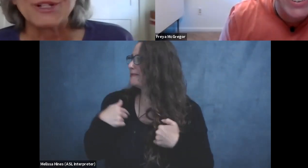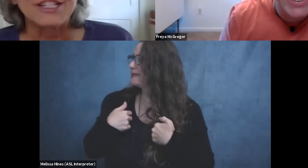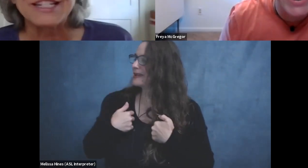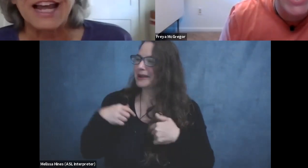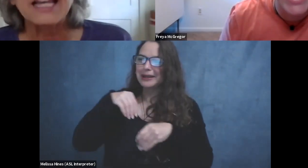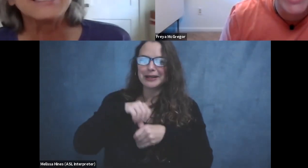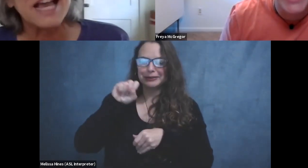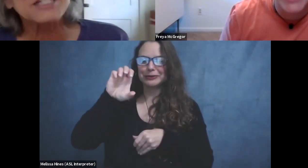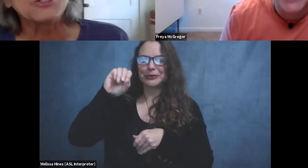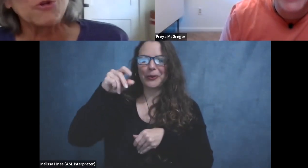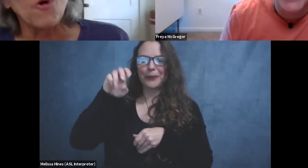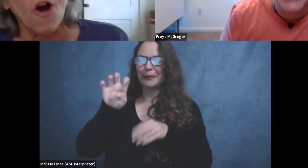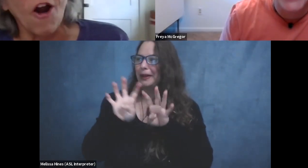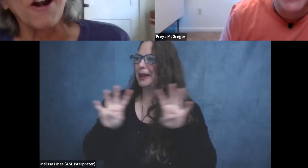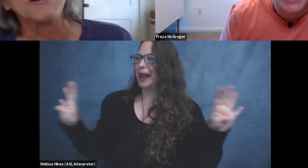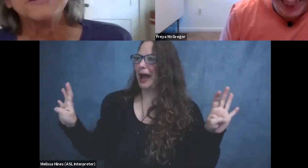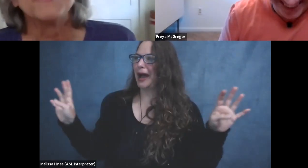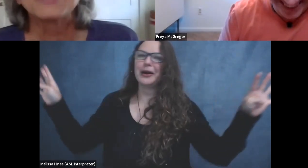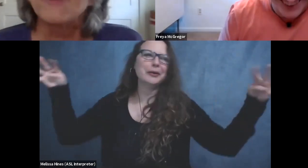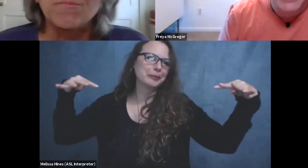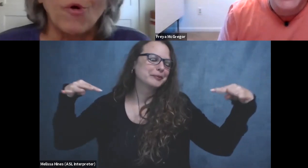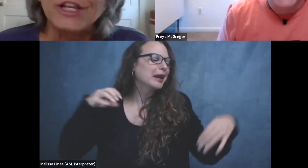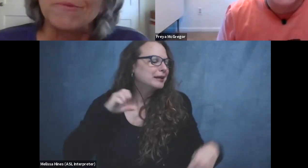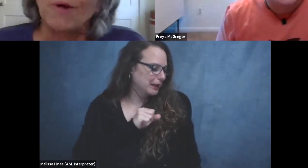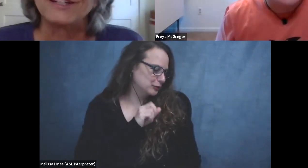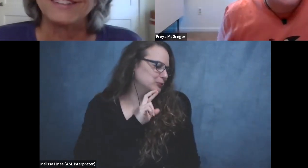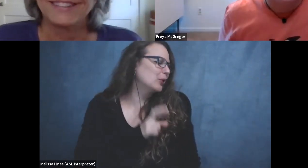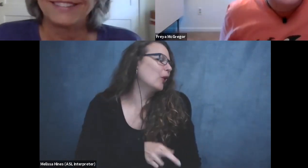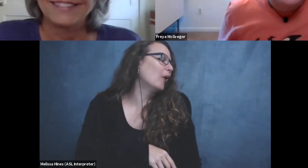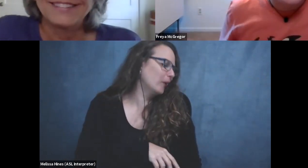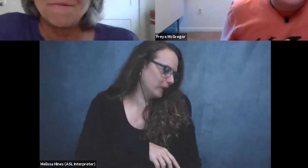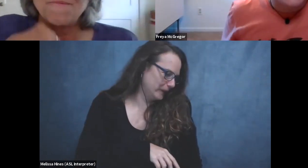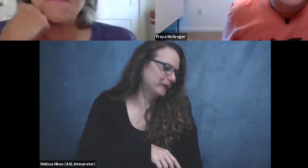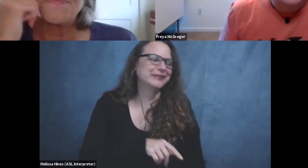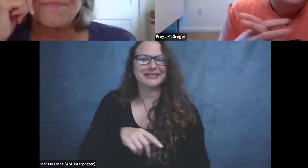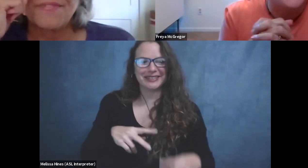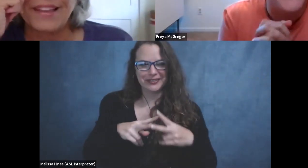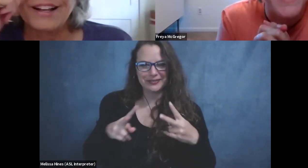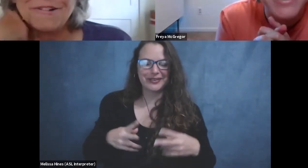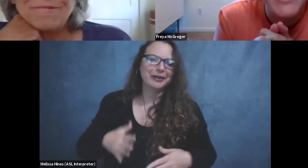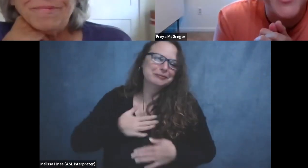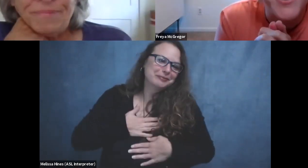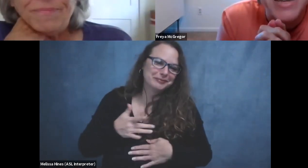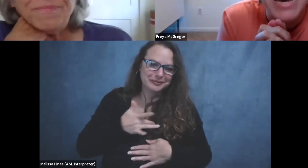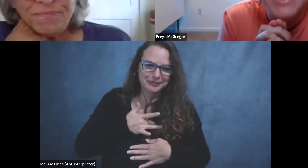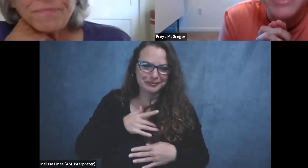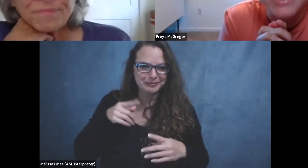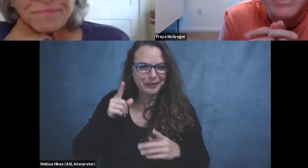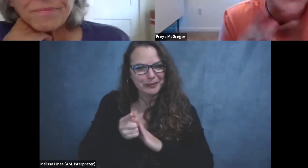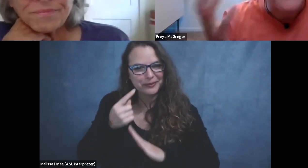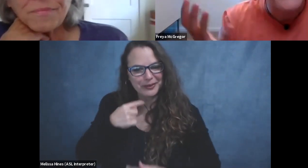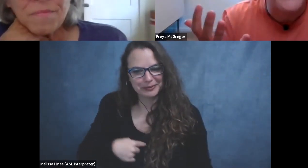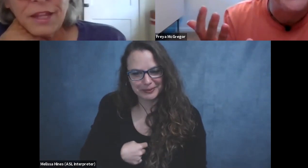everybody was just like, yes, you are. It was a very poignant moment. Yeah, that's really cool. And it's so cool that